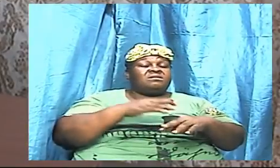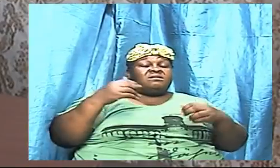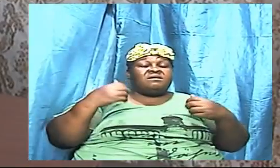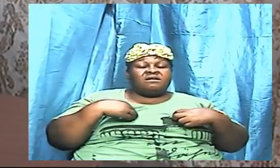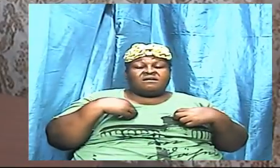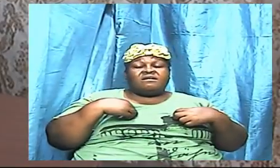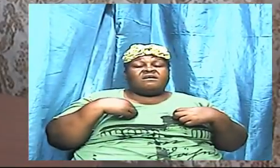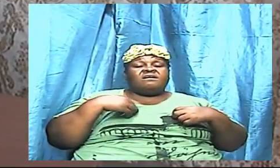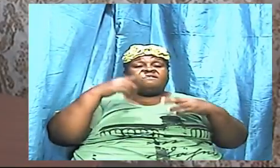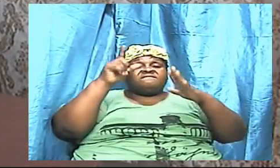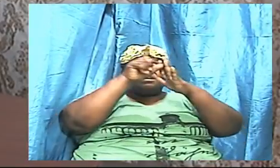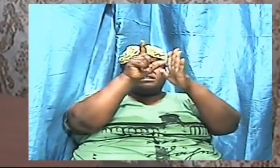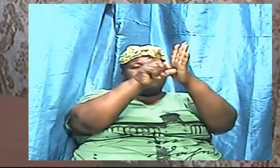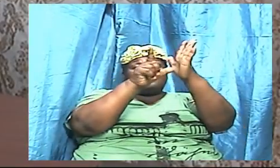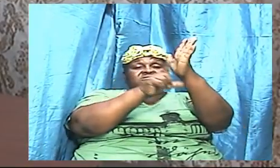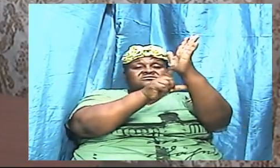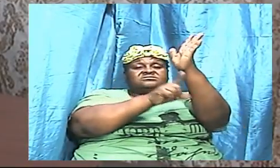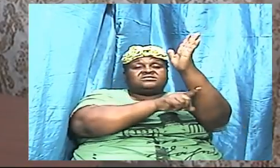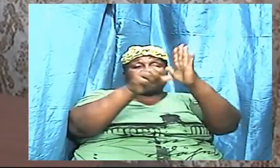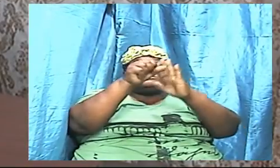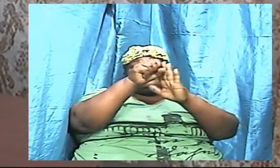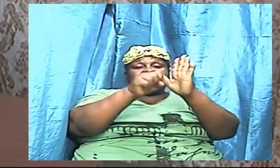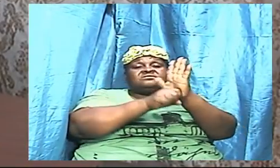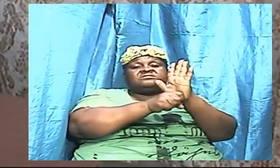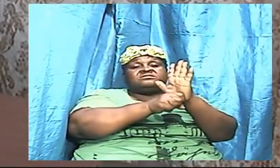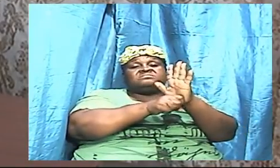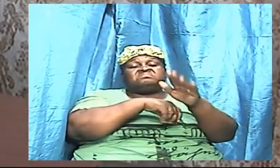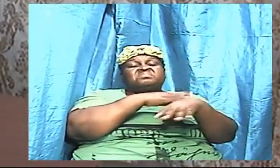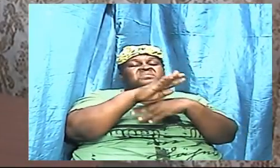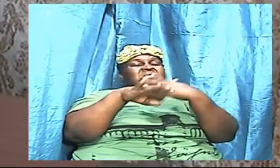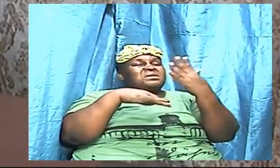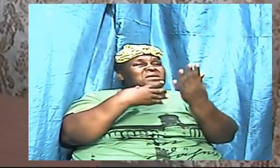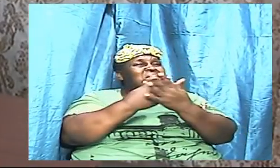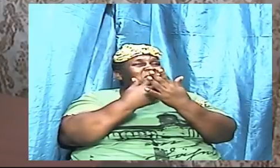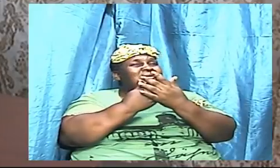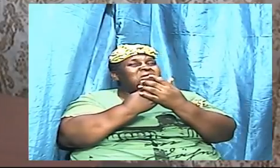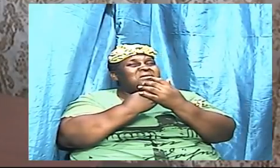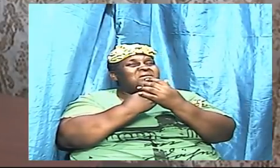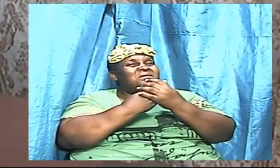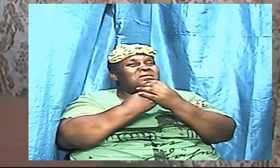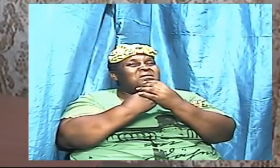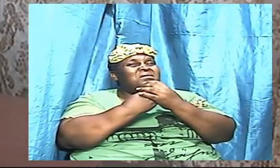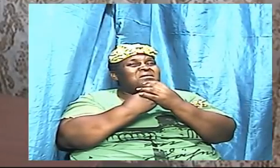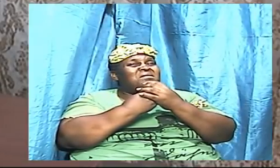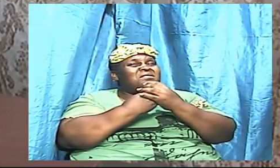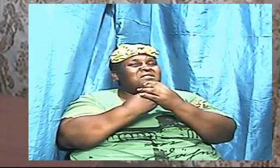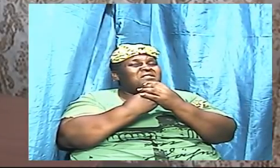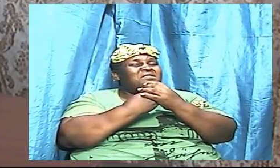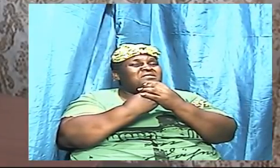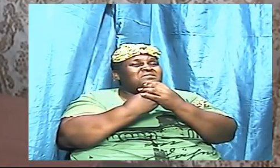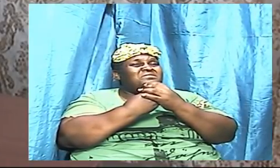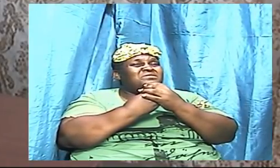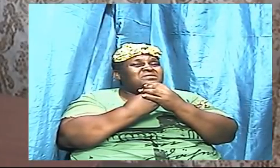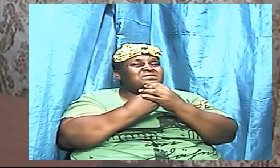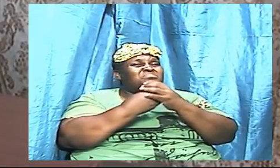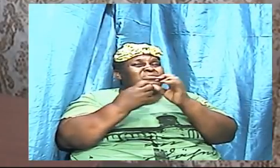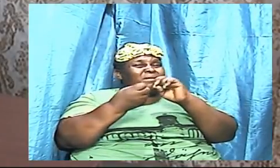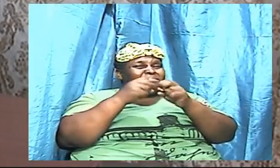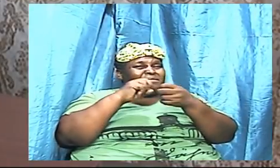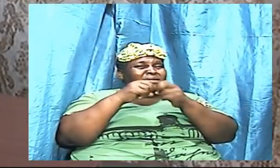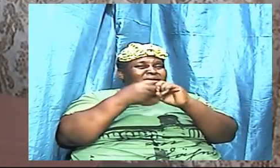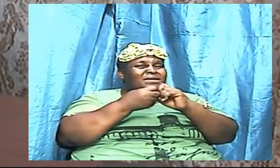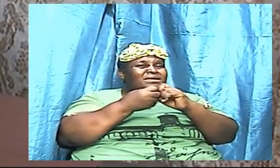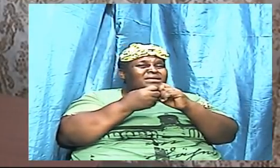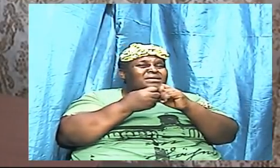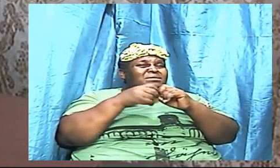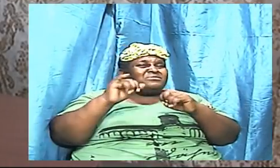maladies the ailments the issues that constantly flood the minds and the hearts of God's people